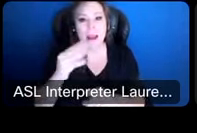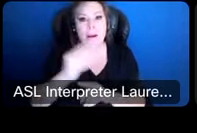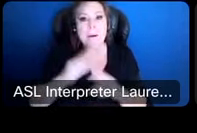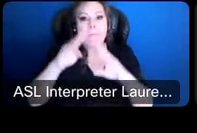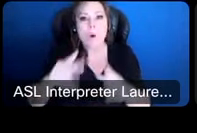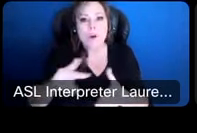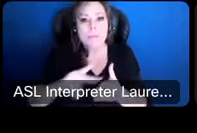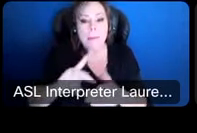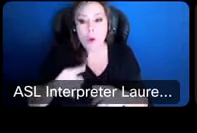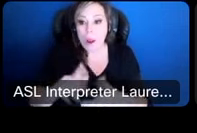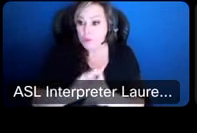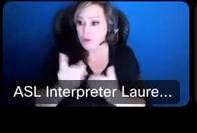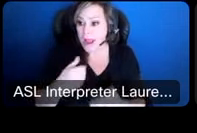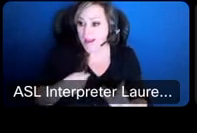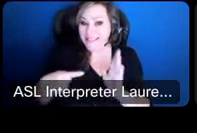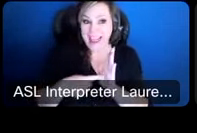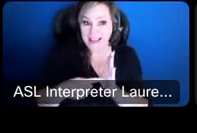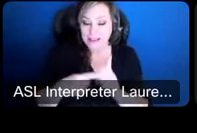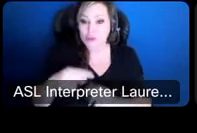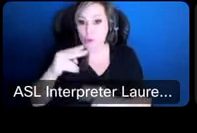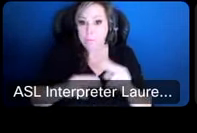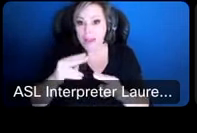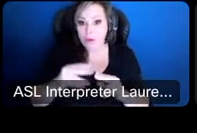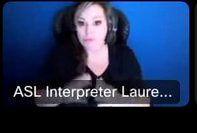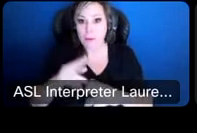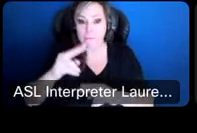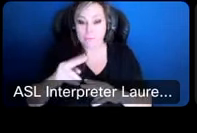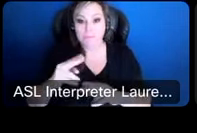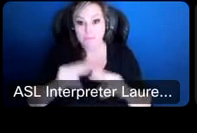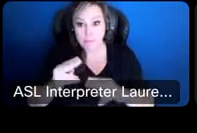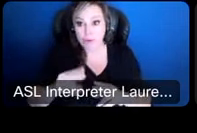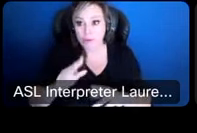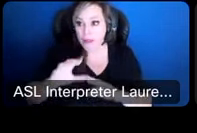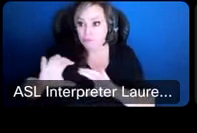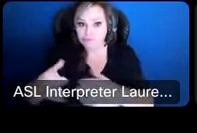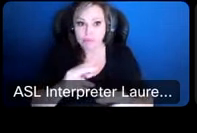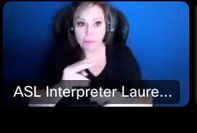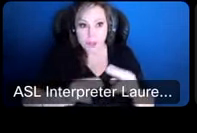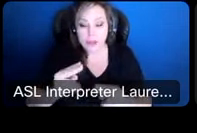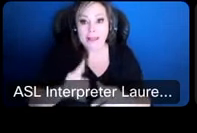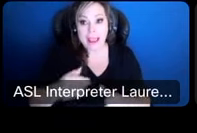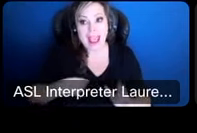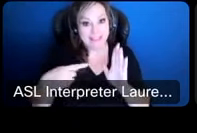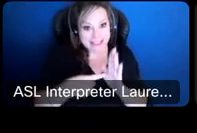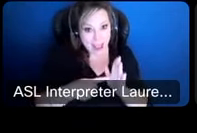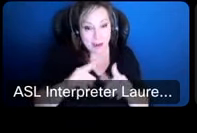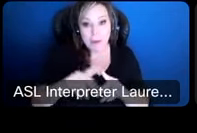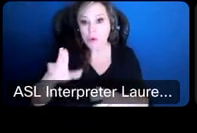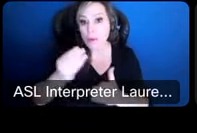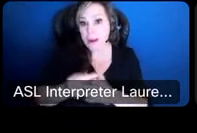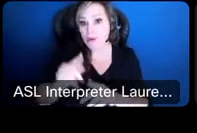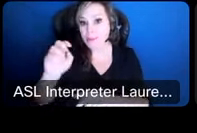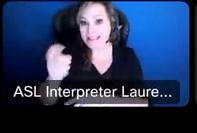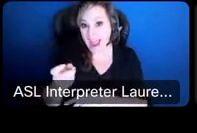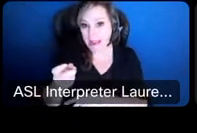debt to build buildings for example they take on the debt and when you bring in tax dollars it is the interest in